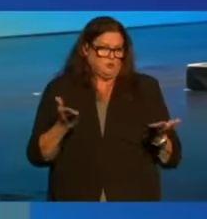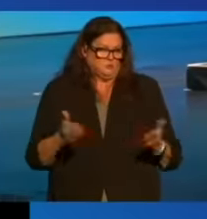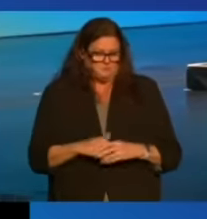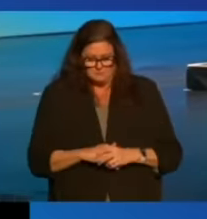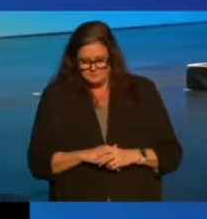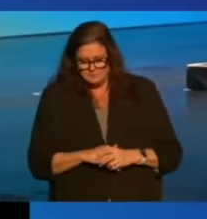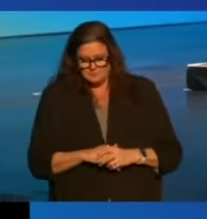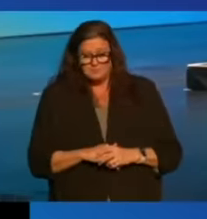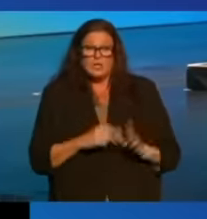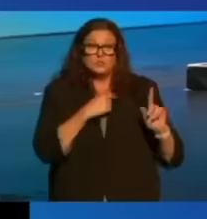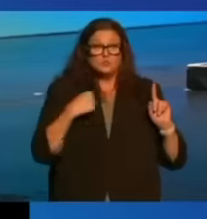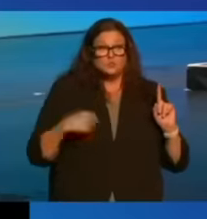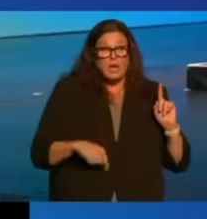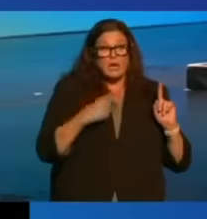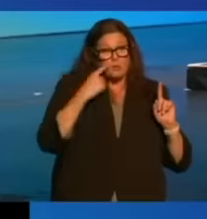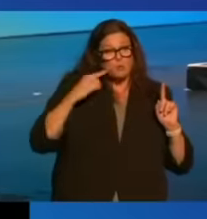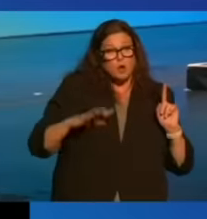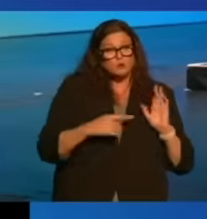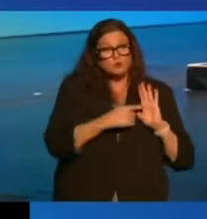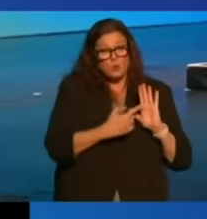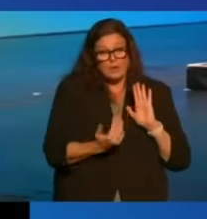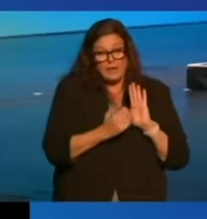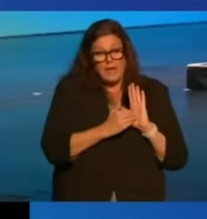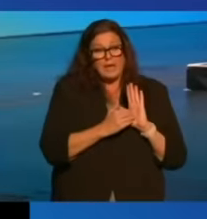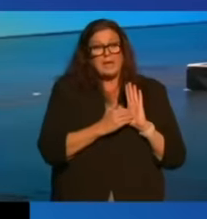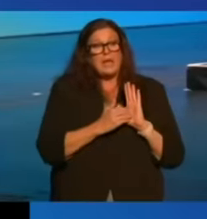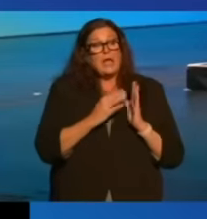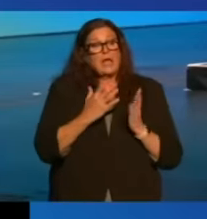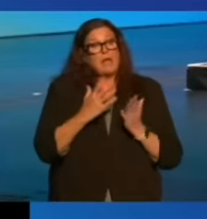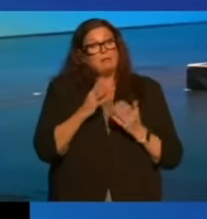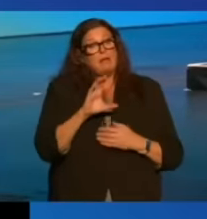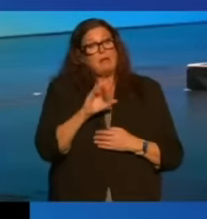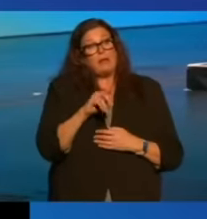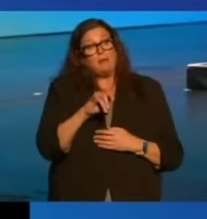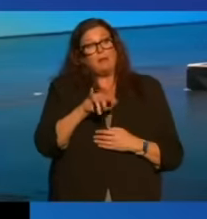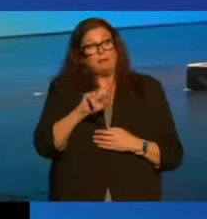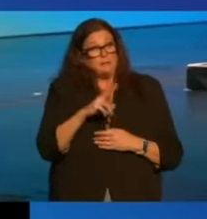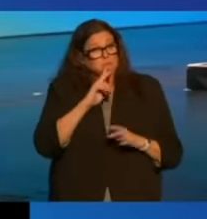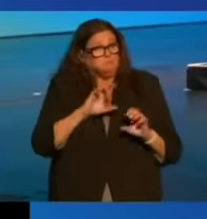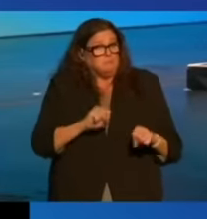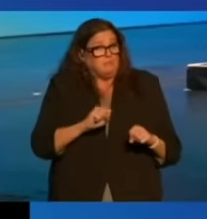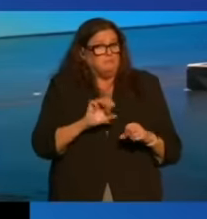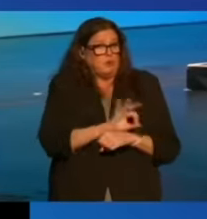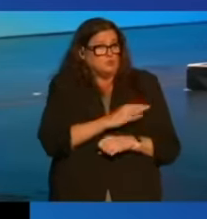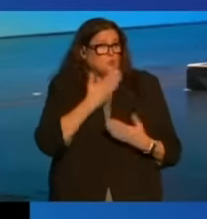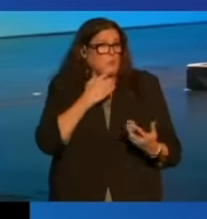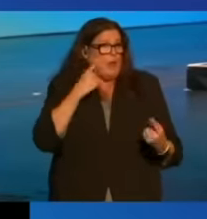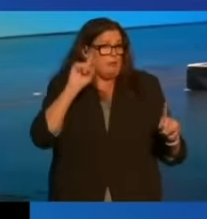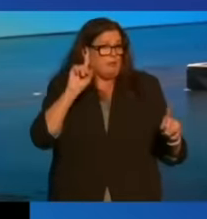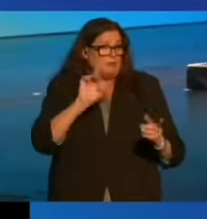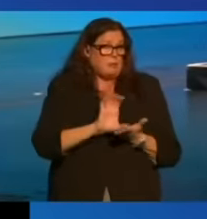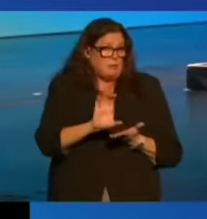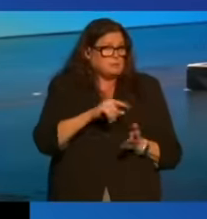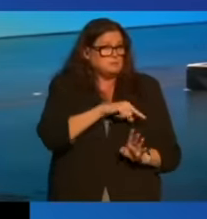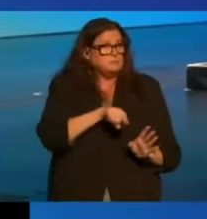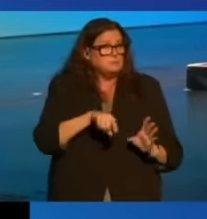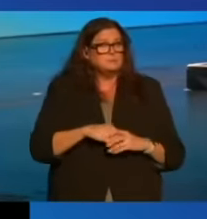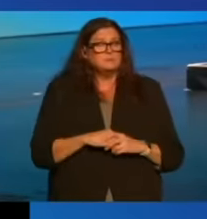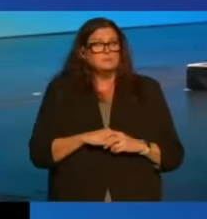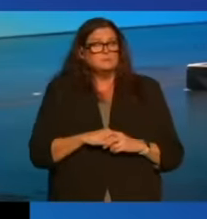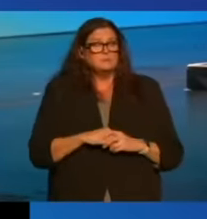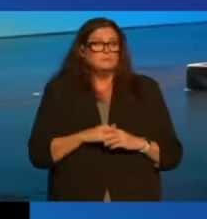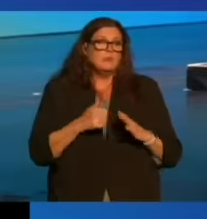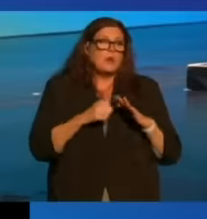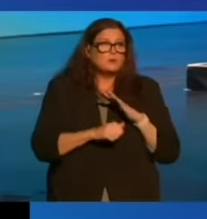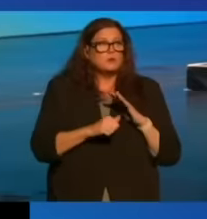Meanwhile, China and Russia showed, once again, that capitalism actually could function quite nicely under